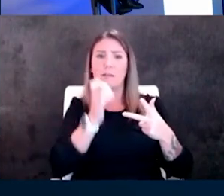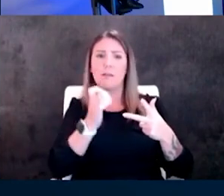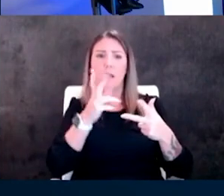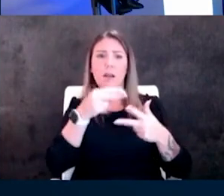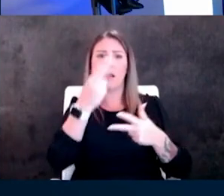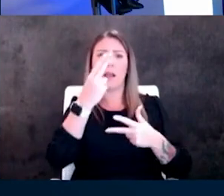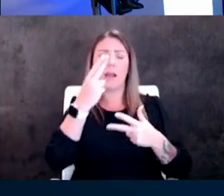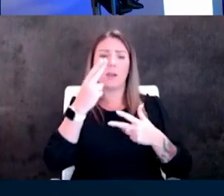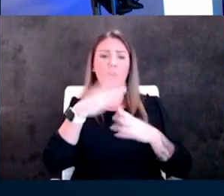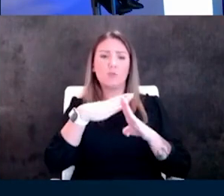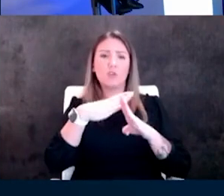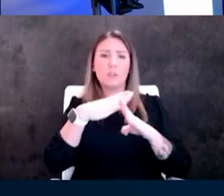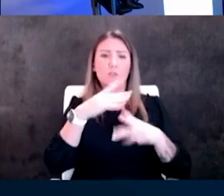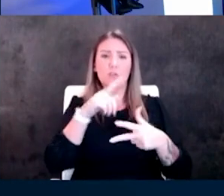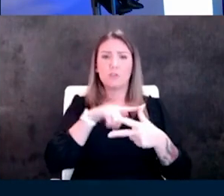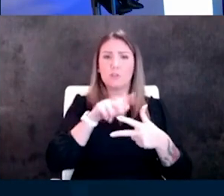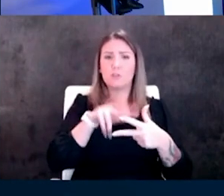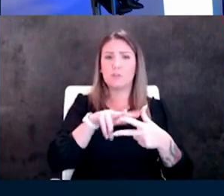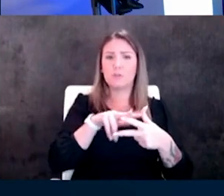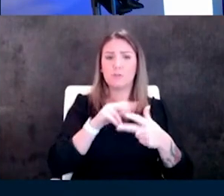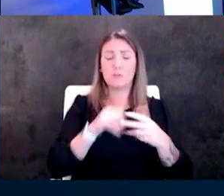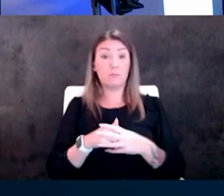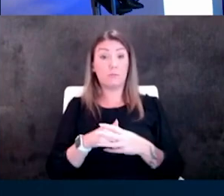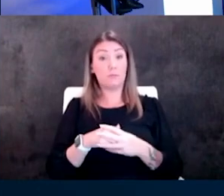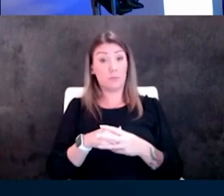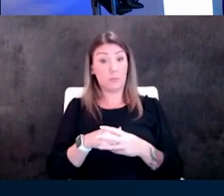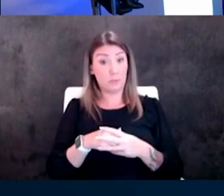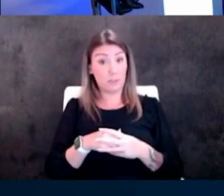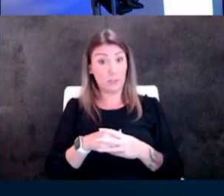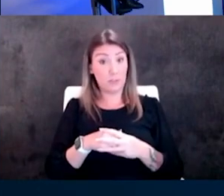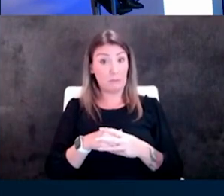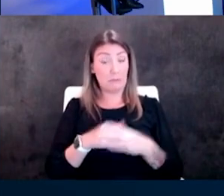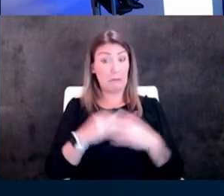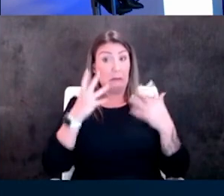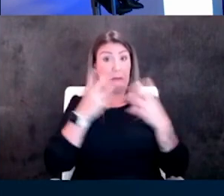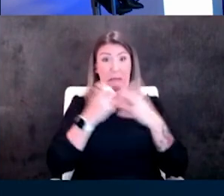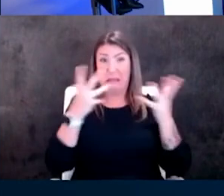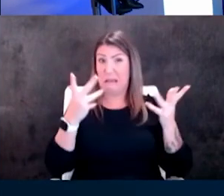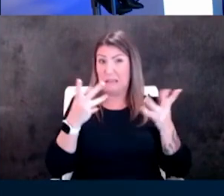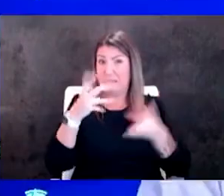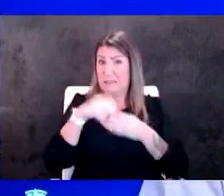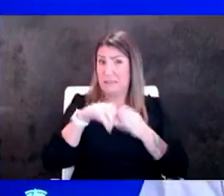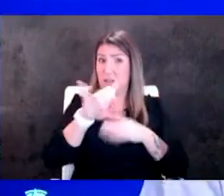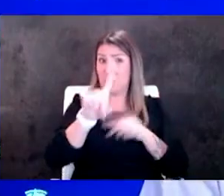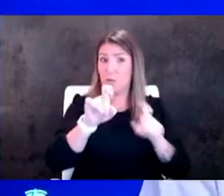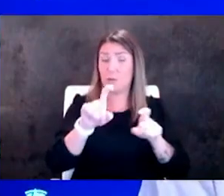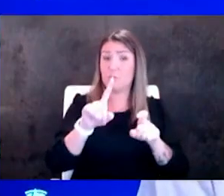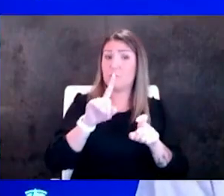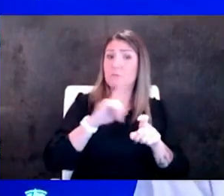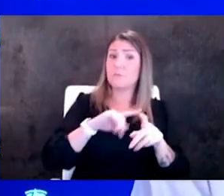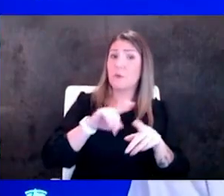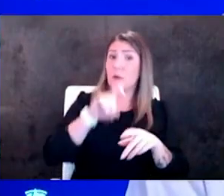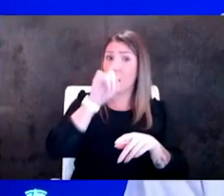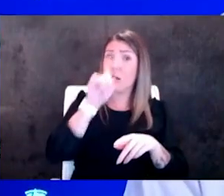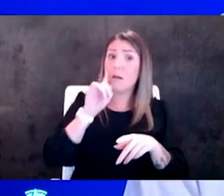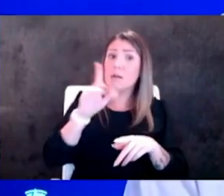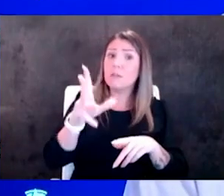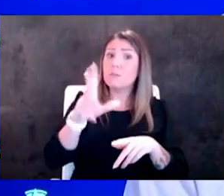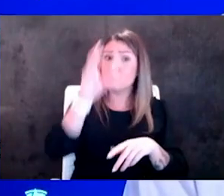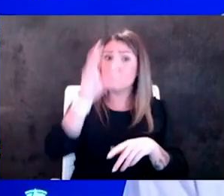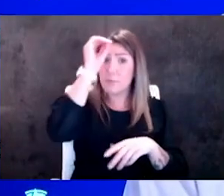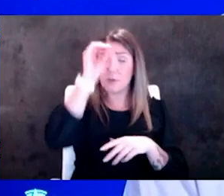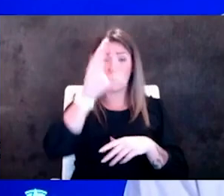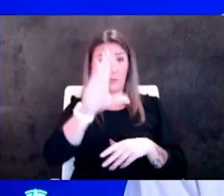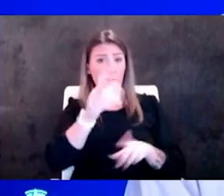uh lots wrapped up into that question thoughts hawkeye yeah so again if it's you as an individual